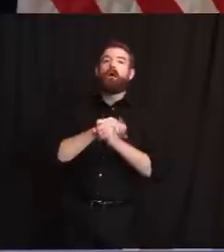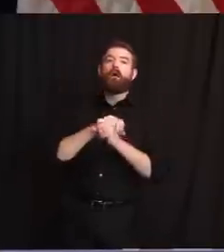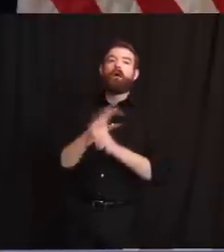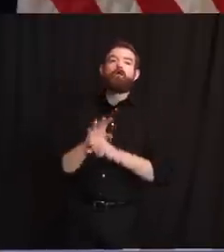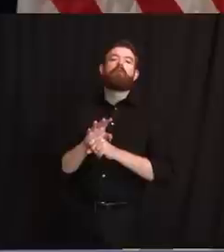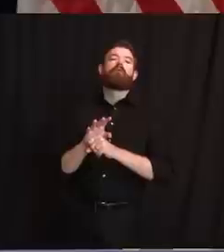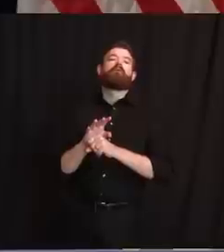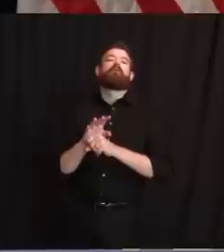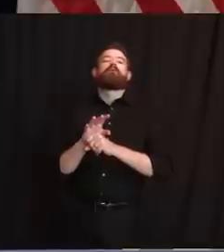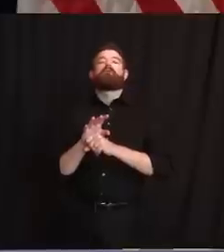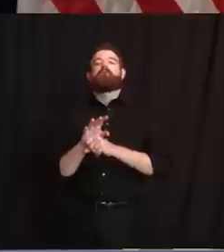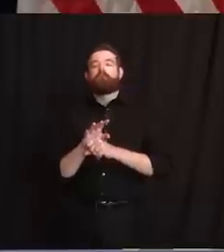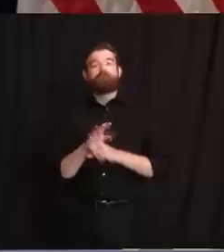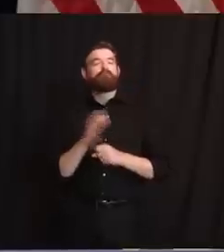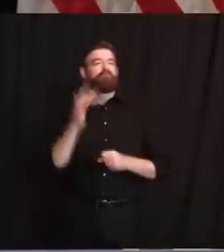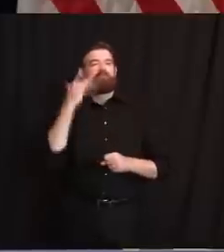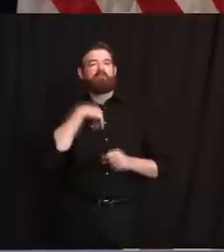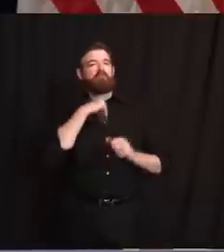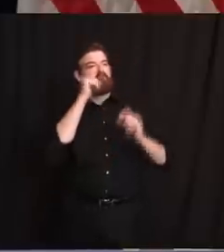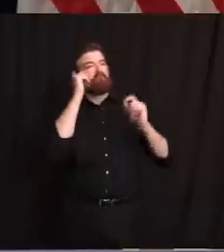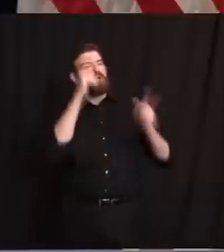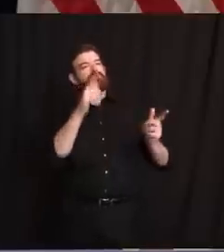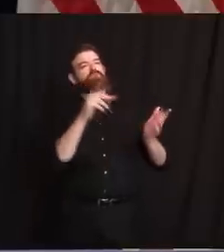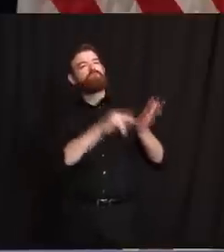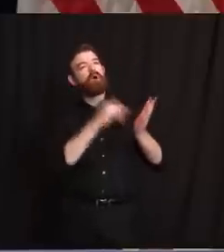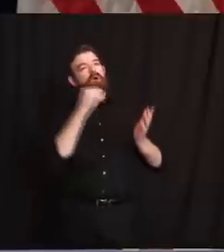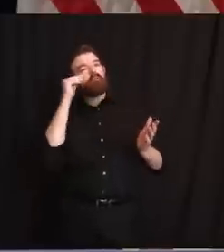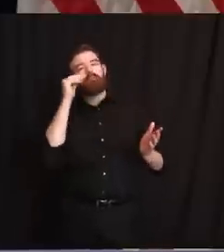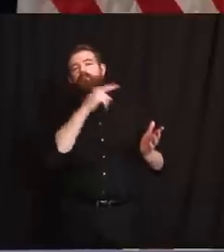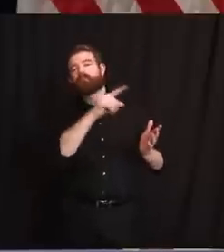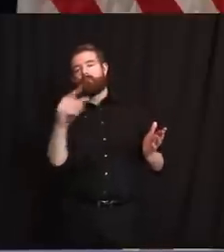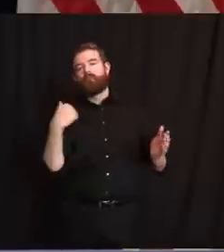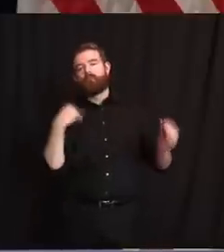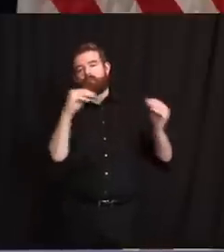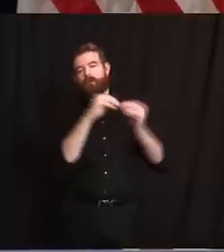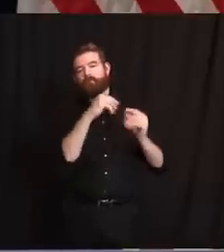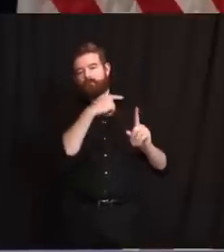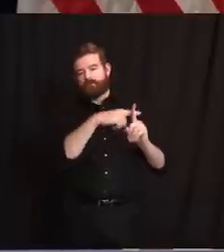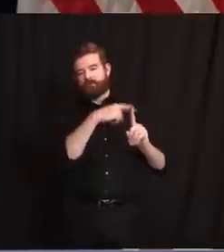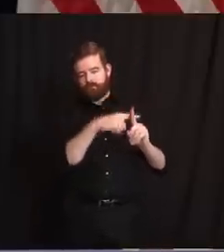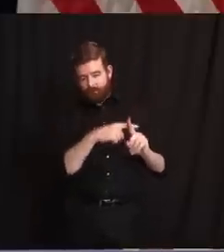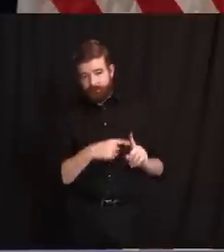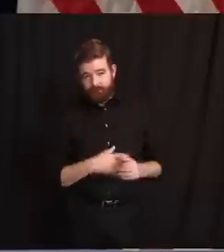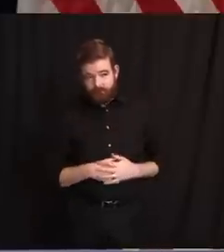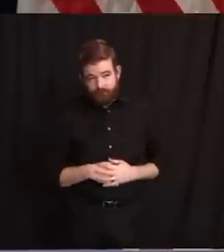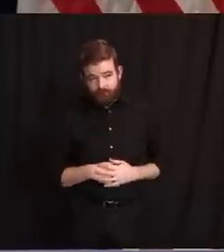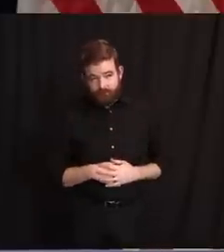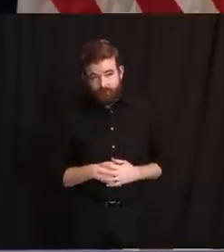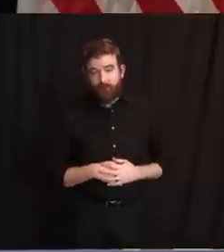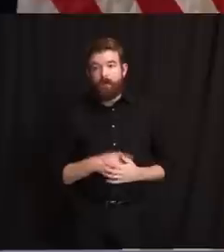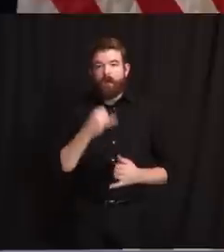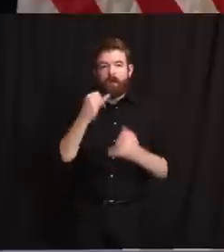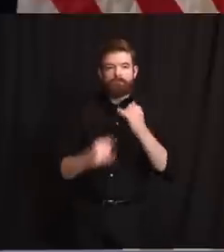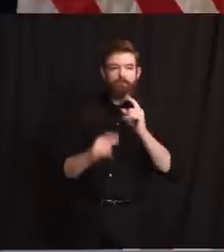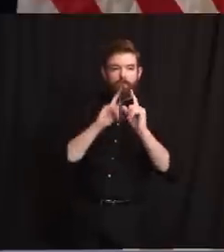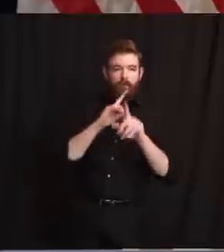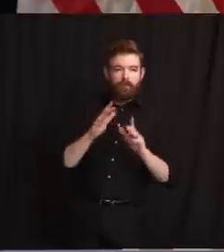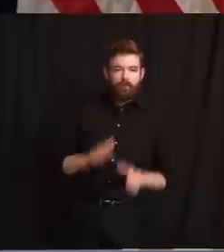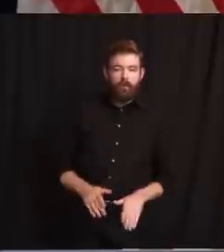Thank you. And again, more on long-term care as a general matter to Mark. Daniel, you get to take us out today. Hi, Governor.